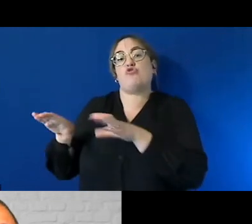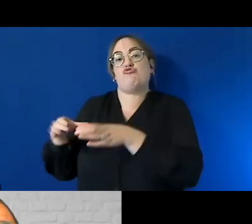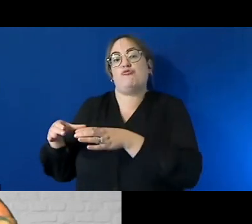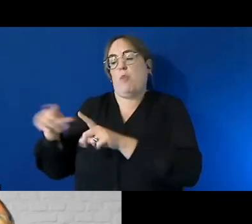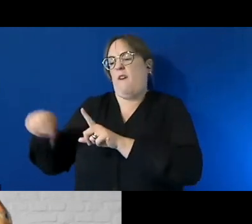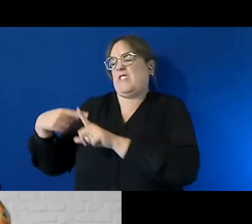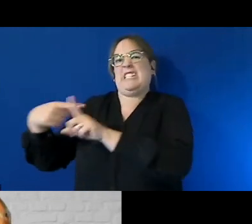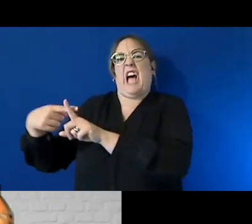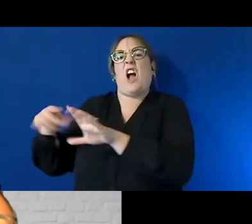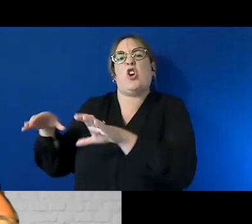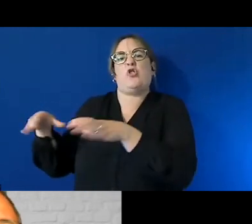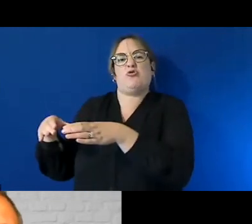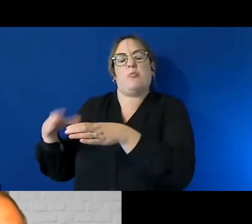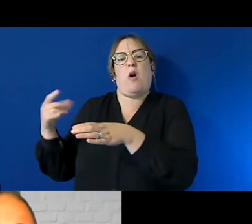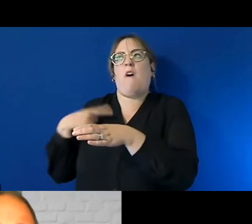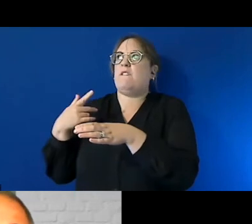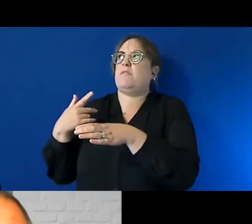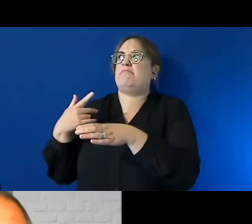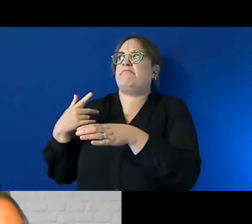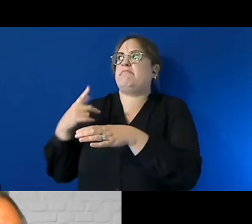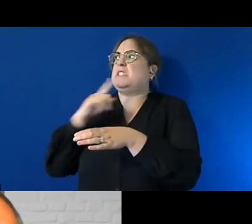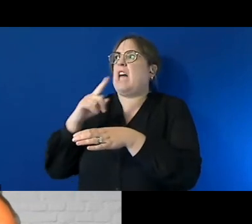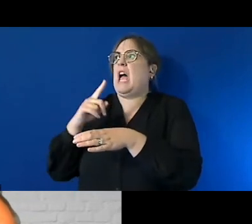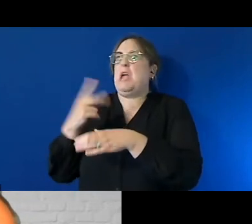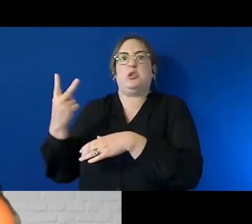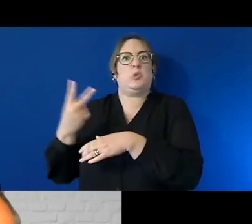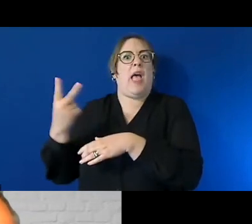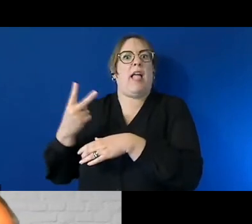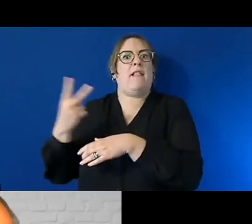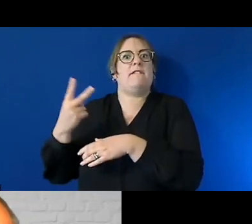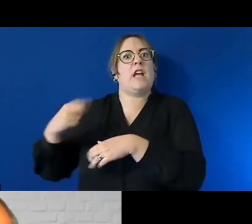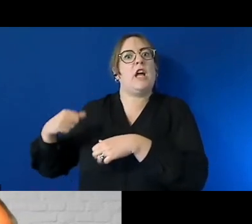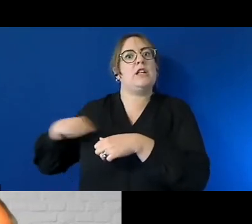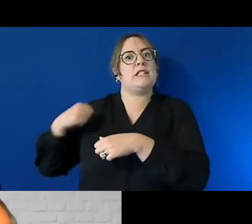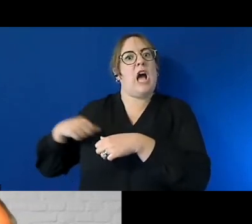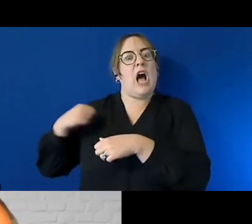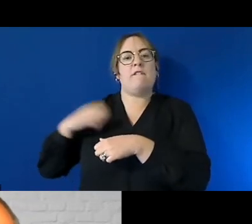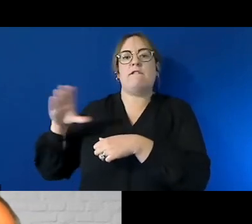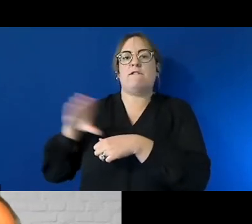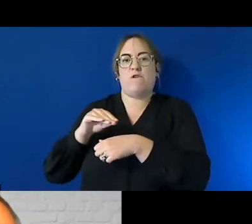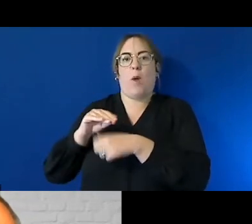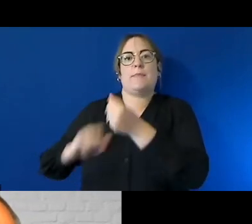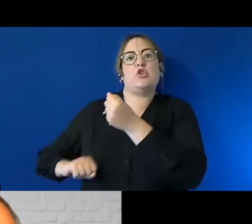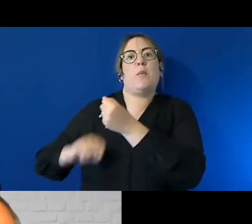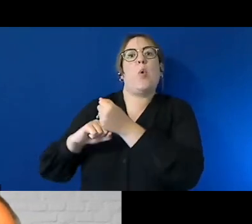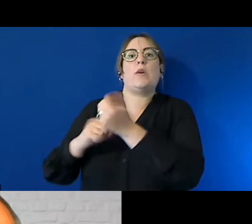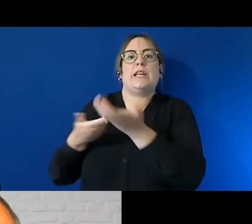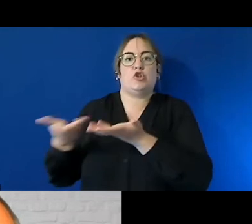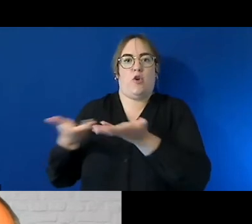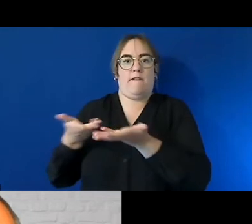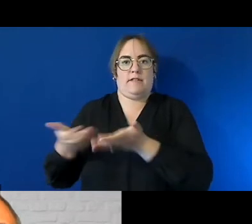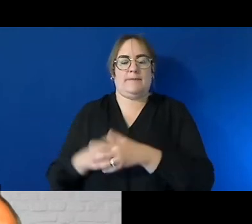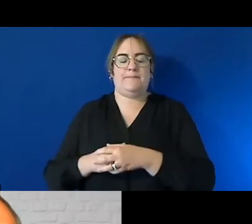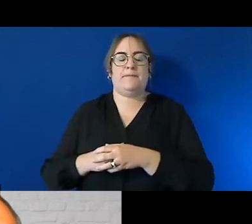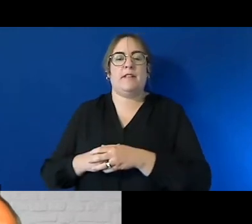a dozen employees obviously came through through the system but um the way we